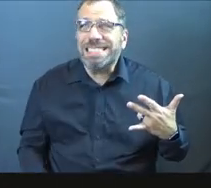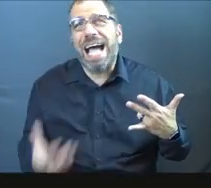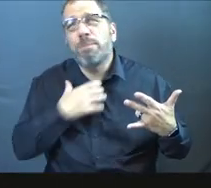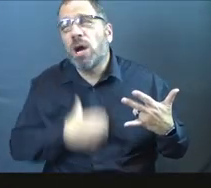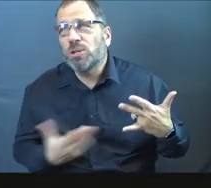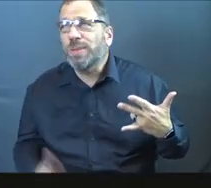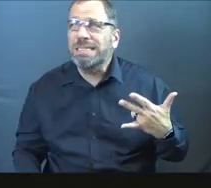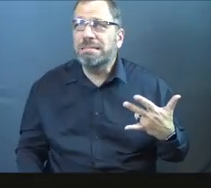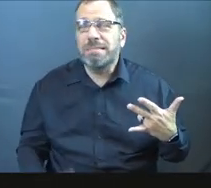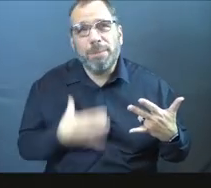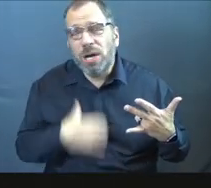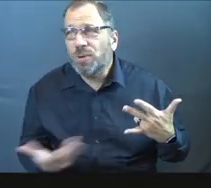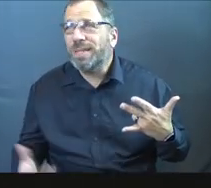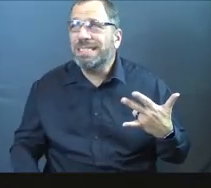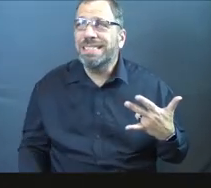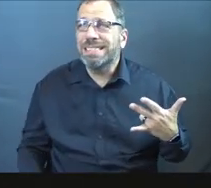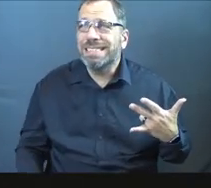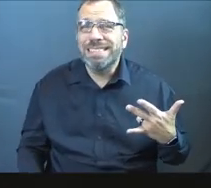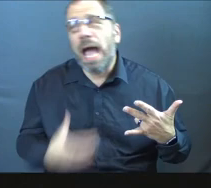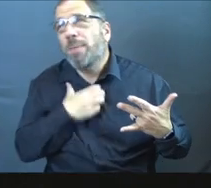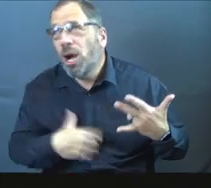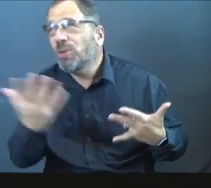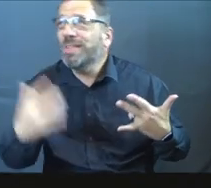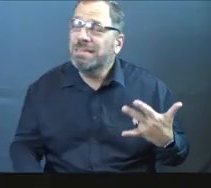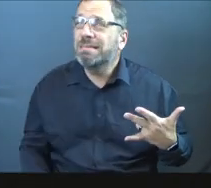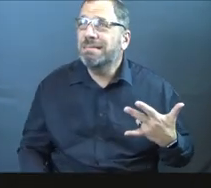Lord, I'm hungry, you know? It's like, that's it.